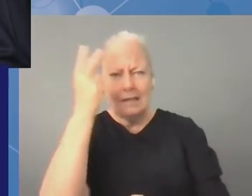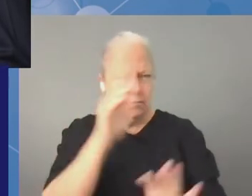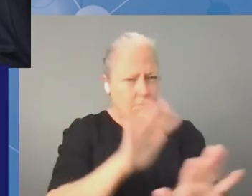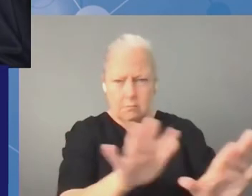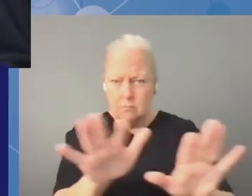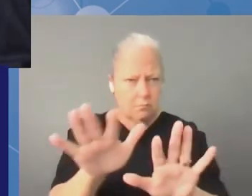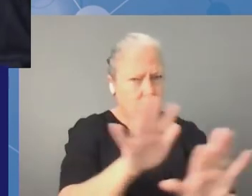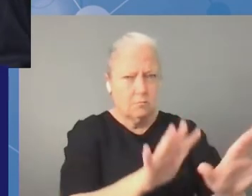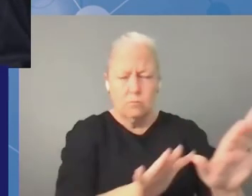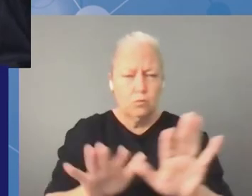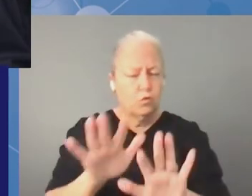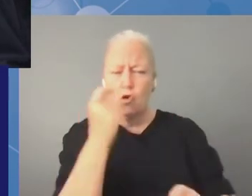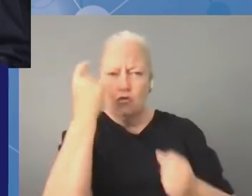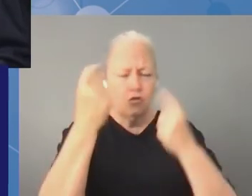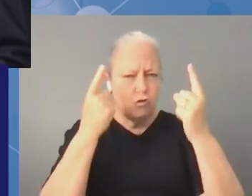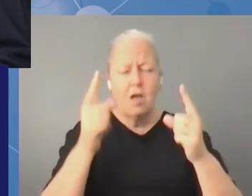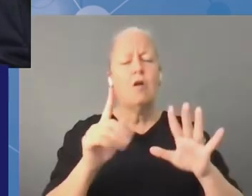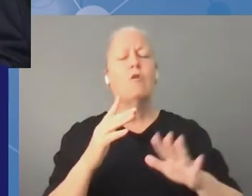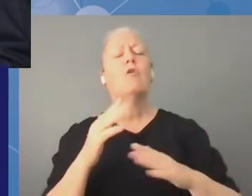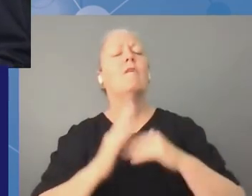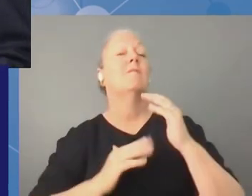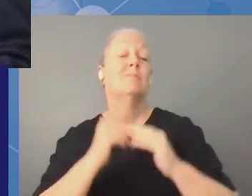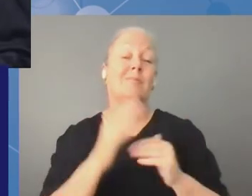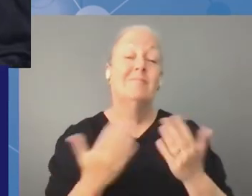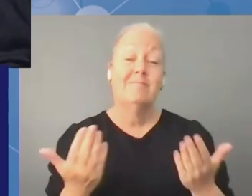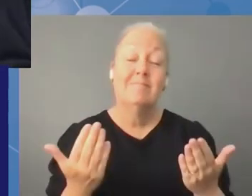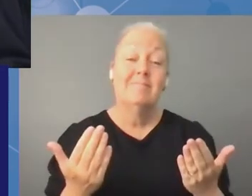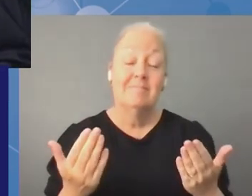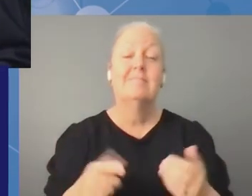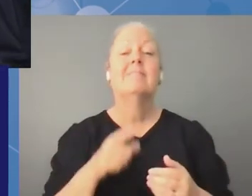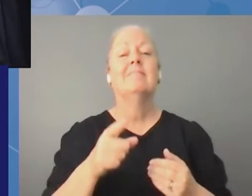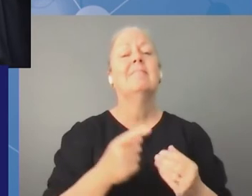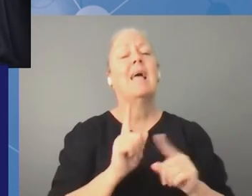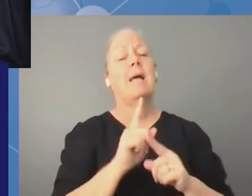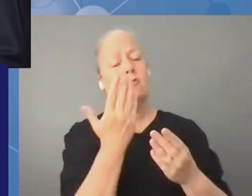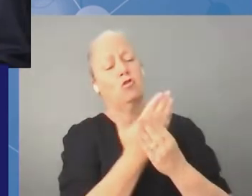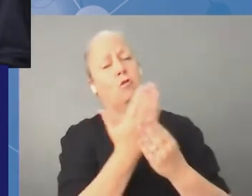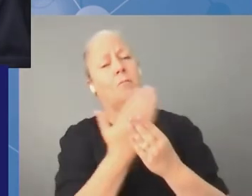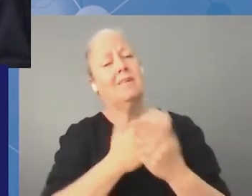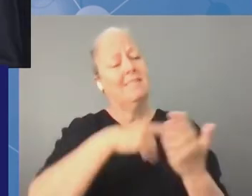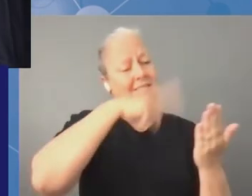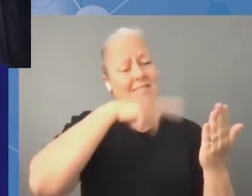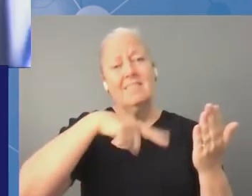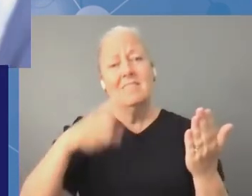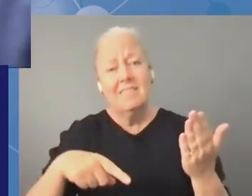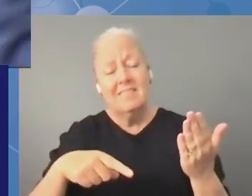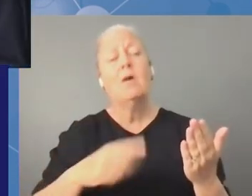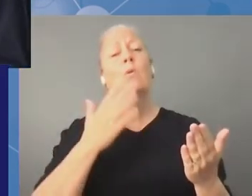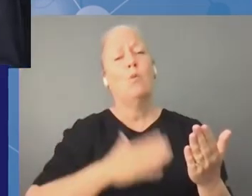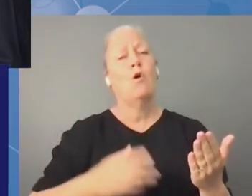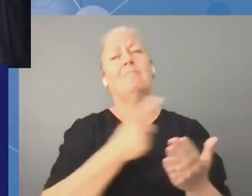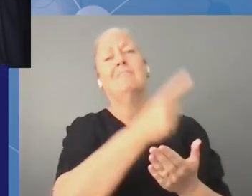discussions and let's make sure that the documents prepared on the basis of the igfs can be understood later on